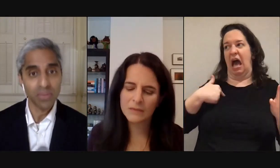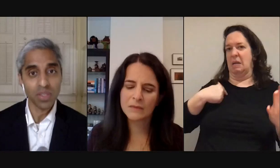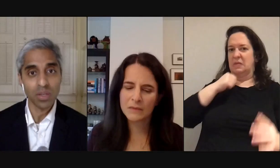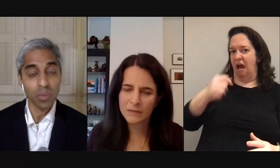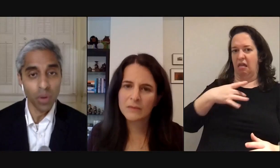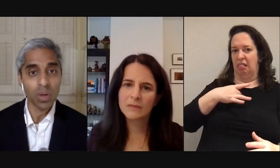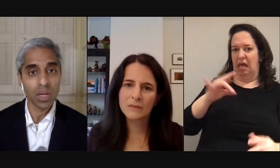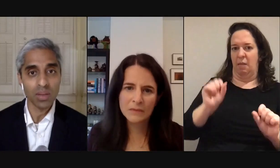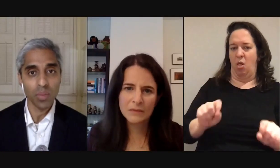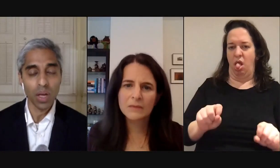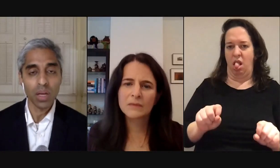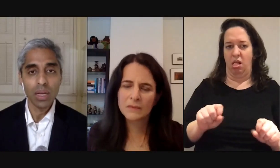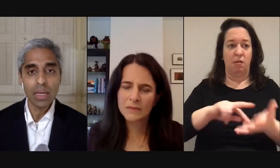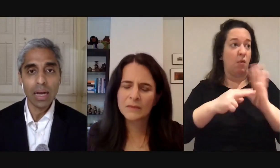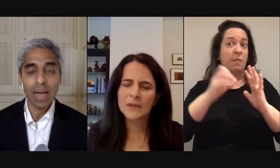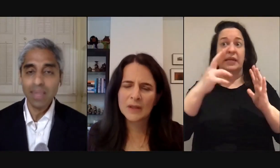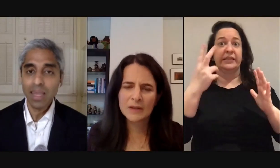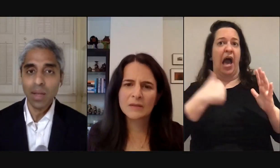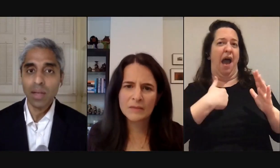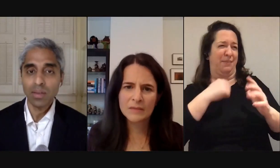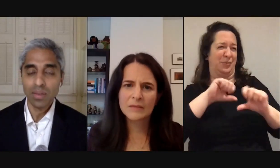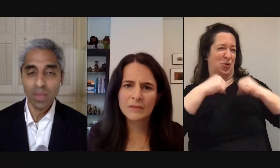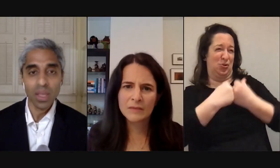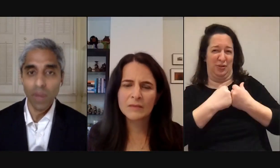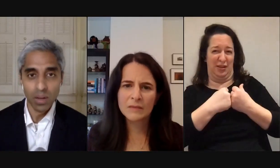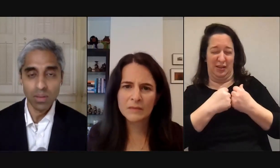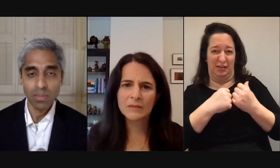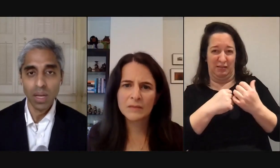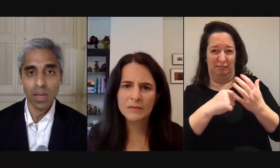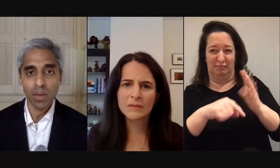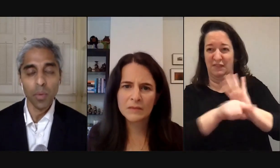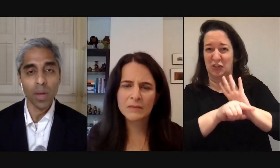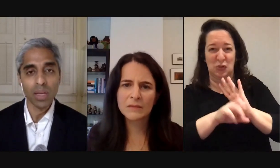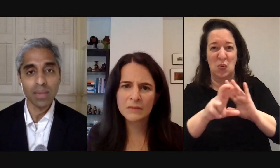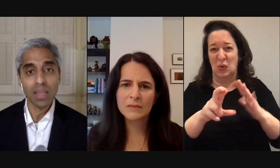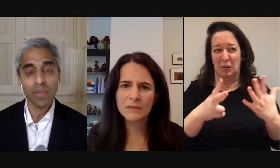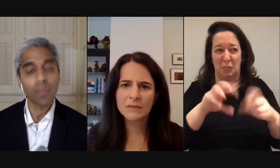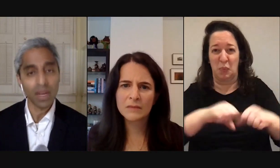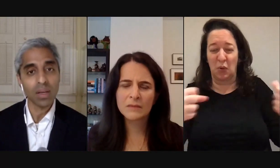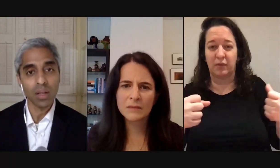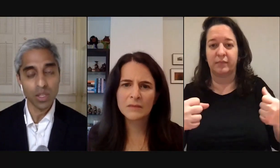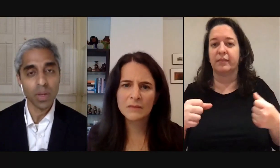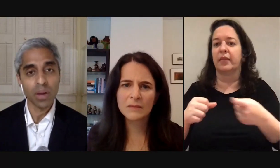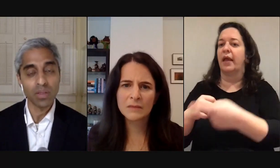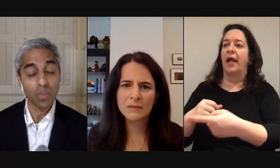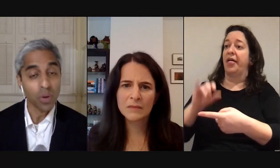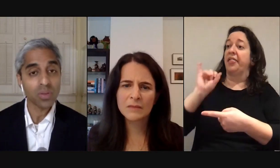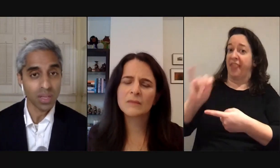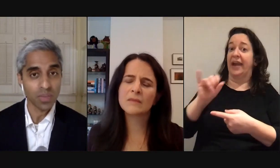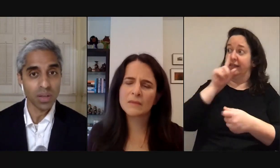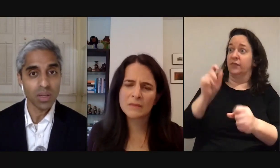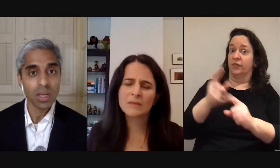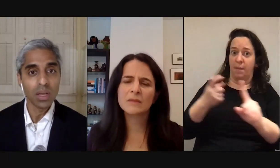socially deficient or broken in some way i say that not just as a theoretical uh point i say that from practical experience